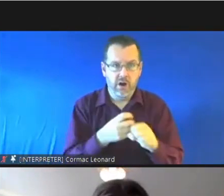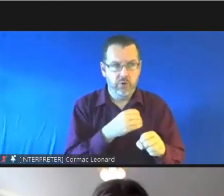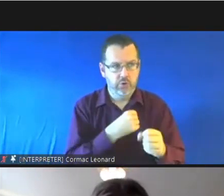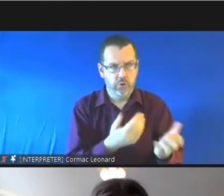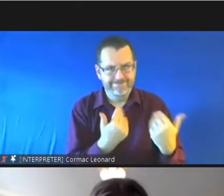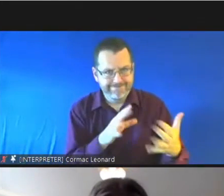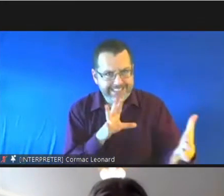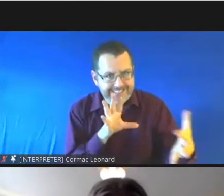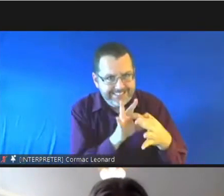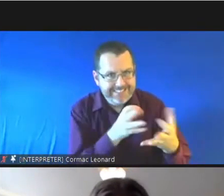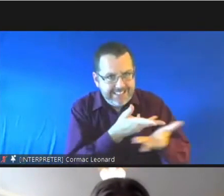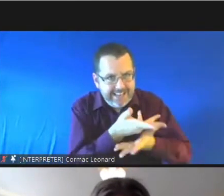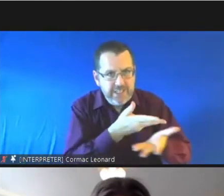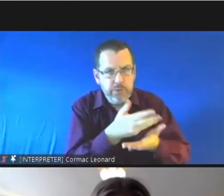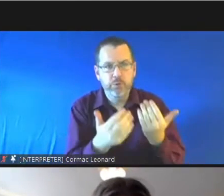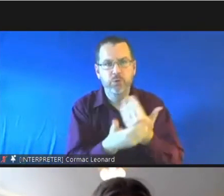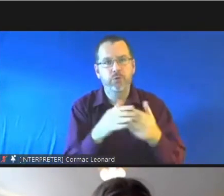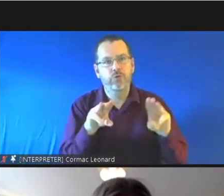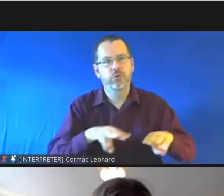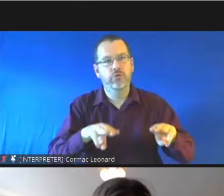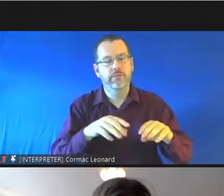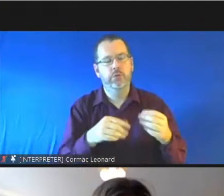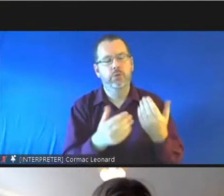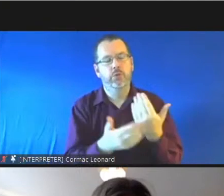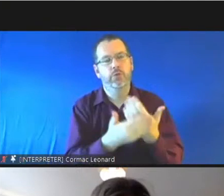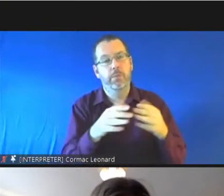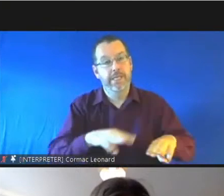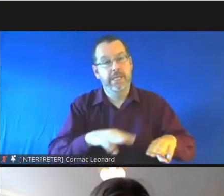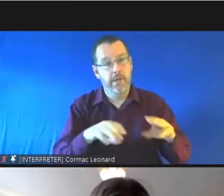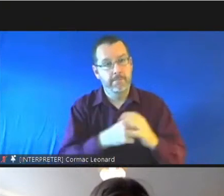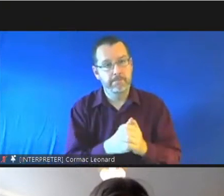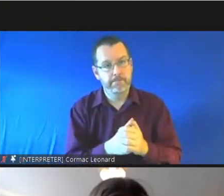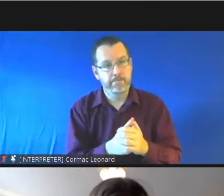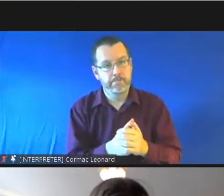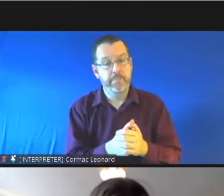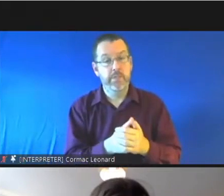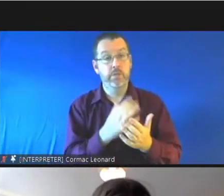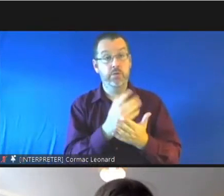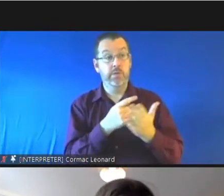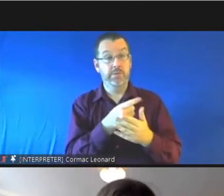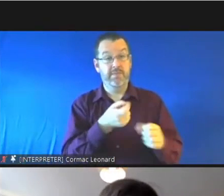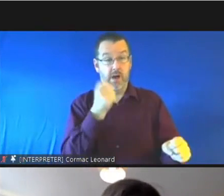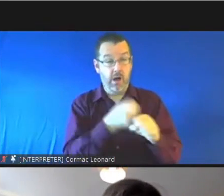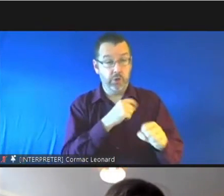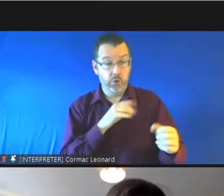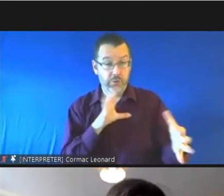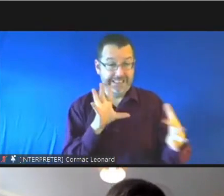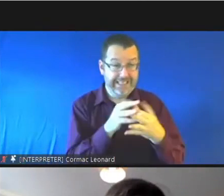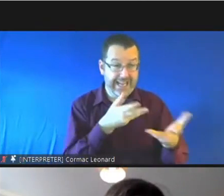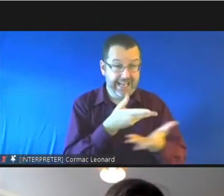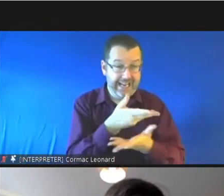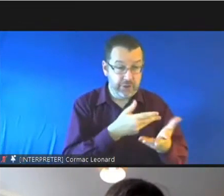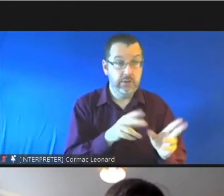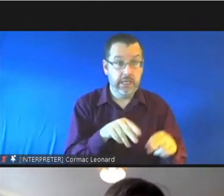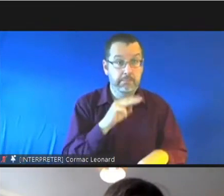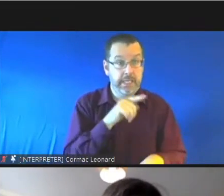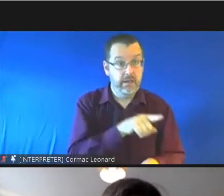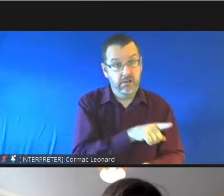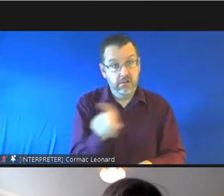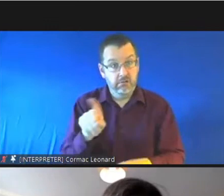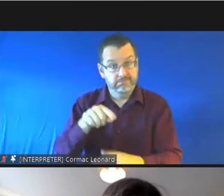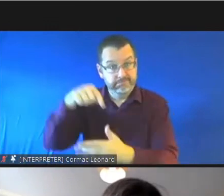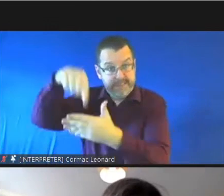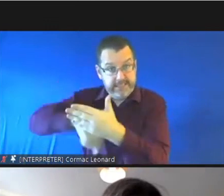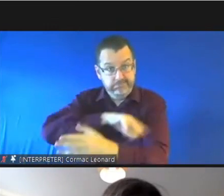and harder to engage can mean deeply involved in crime and anti-social behavior or hardly hard to